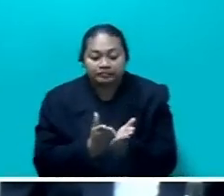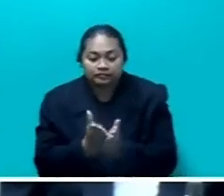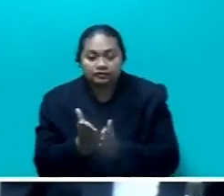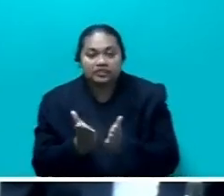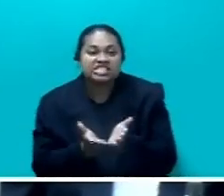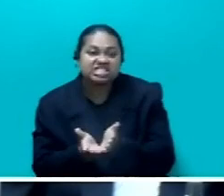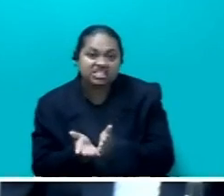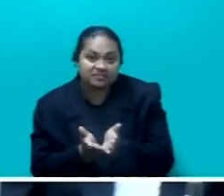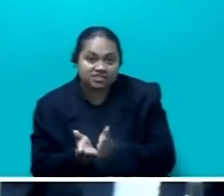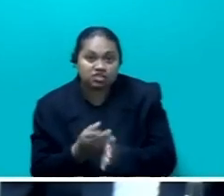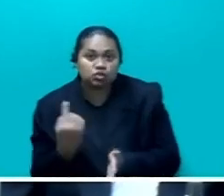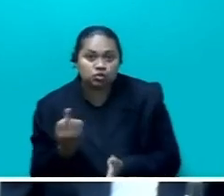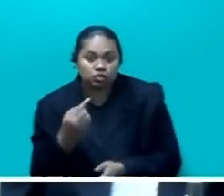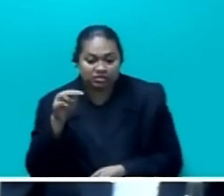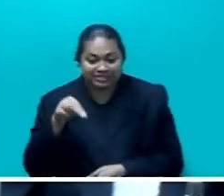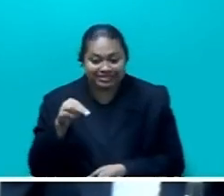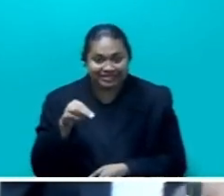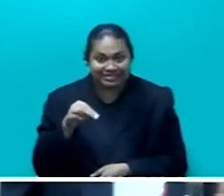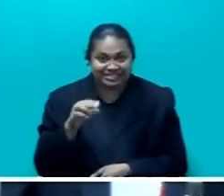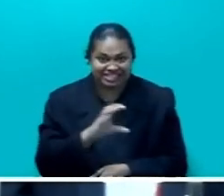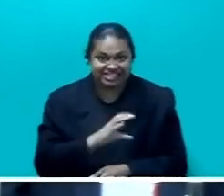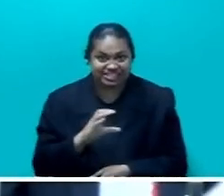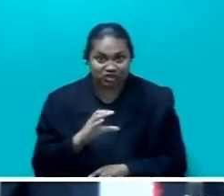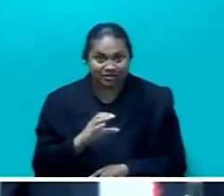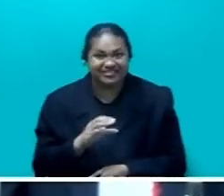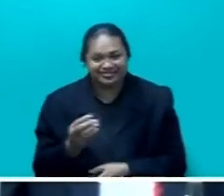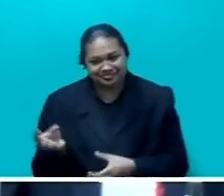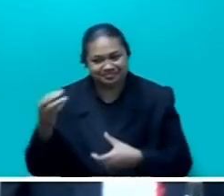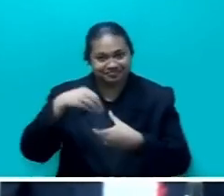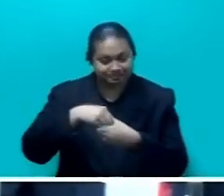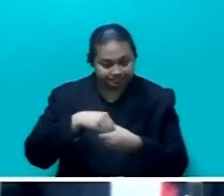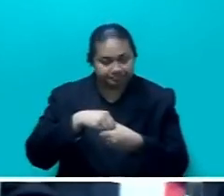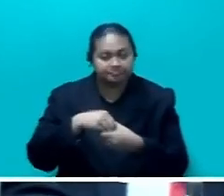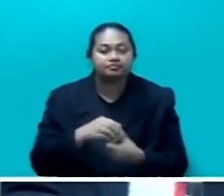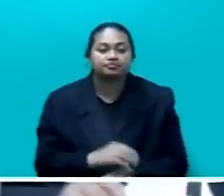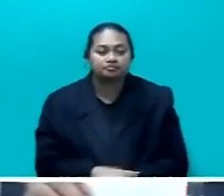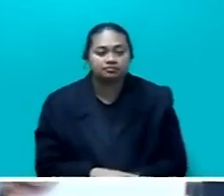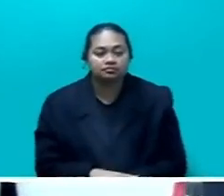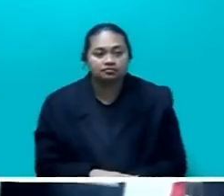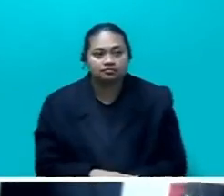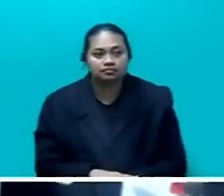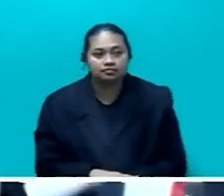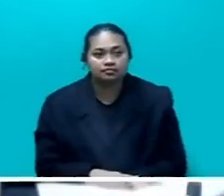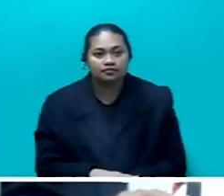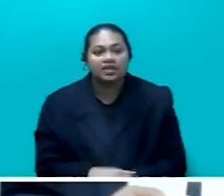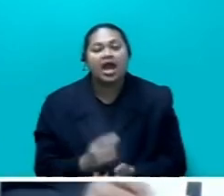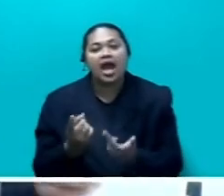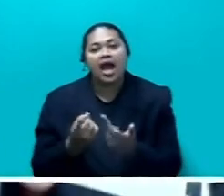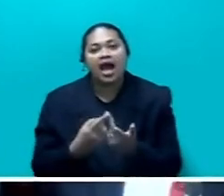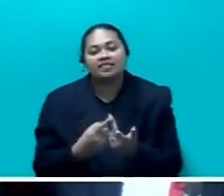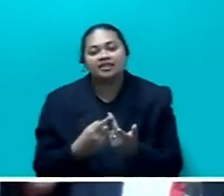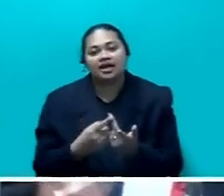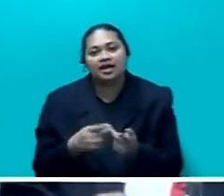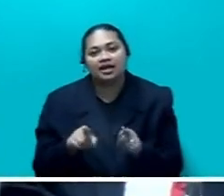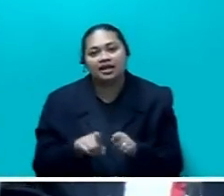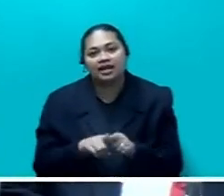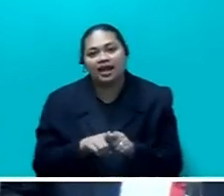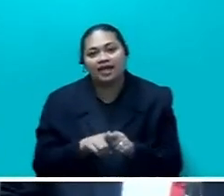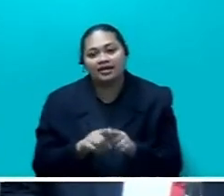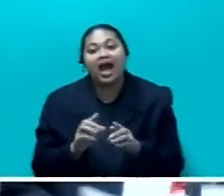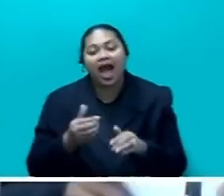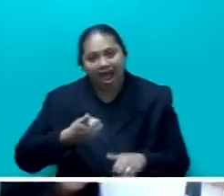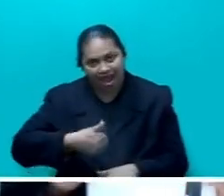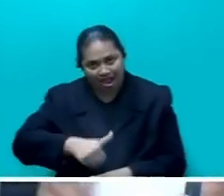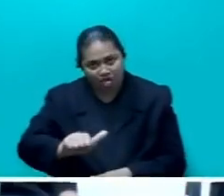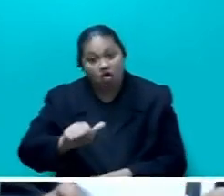those that will acquire the citizenship other than through the grants of naturalisation. So,